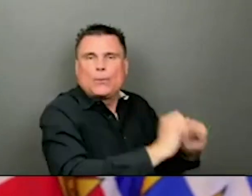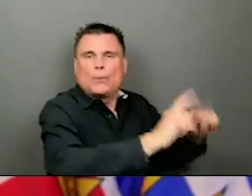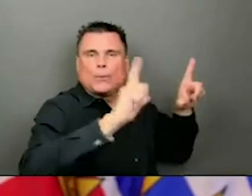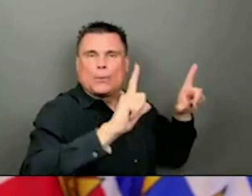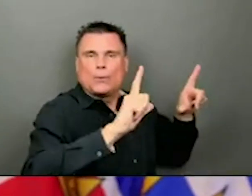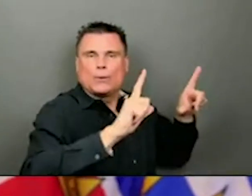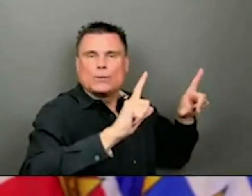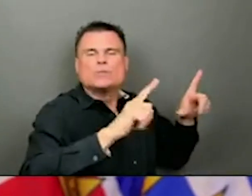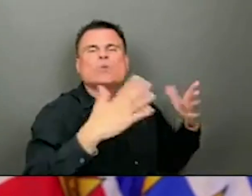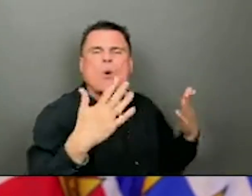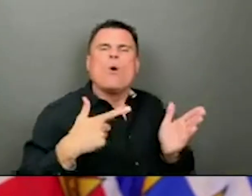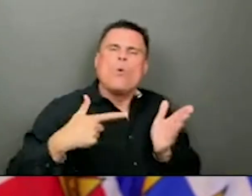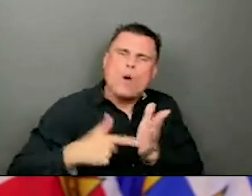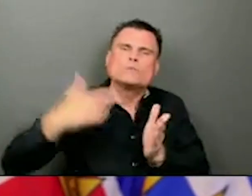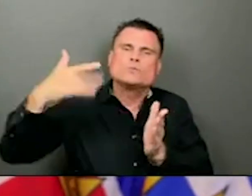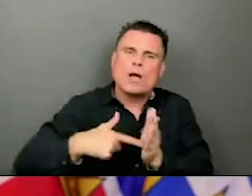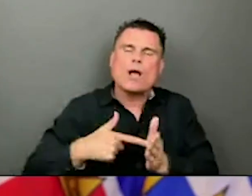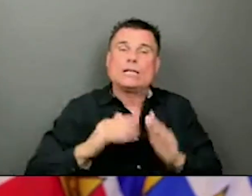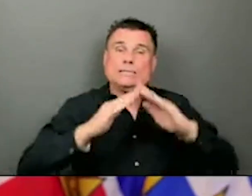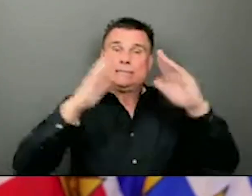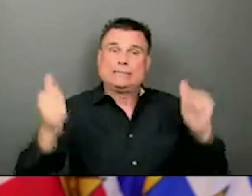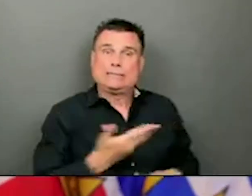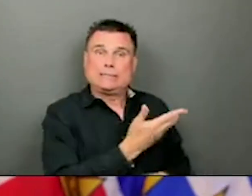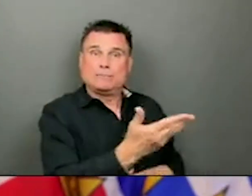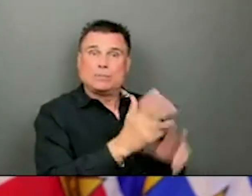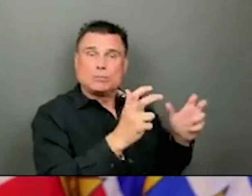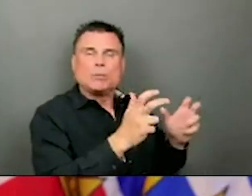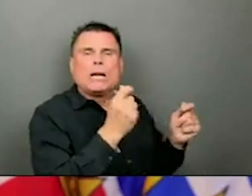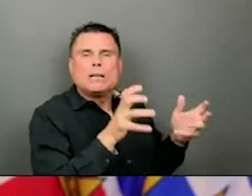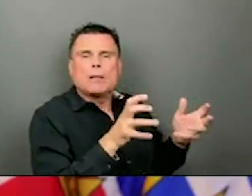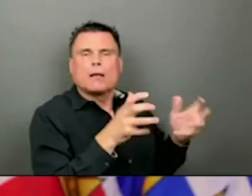am hopeful that those things have been